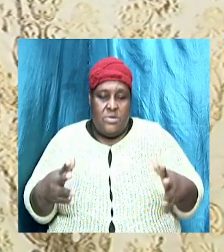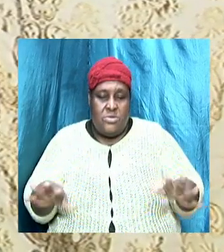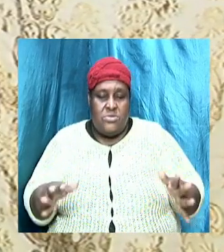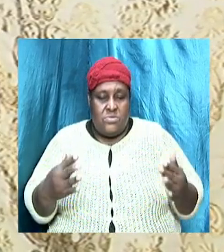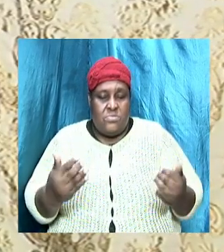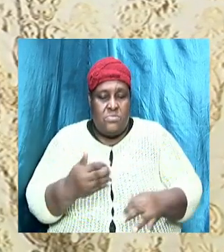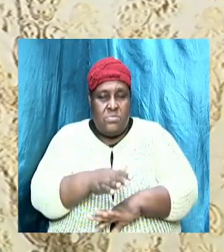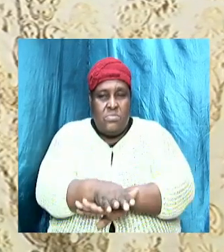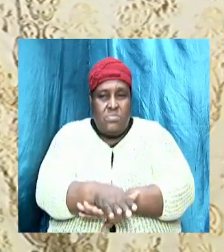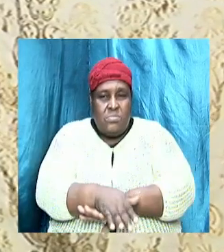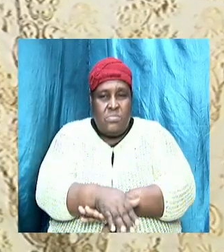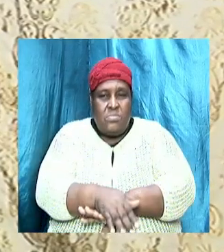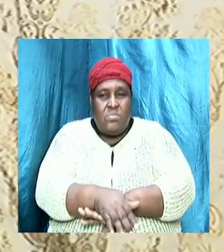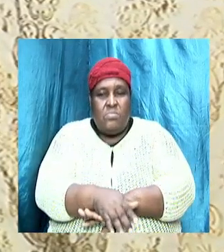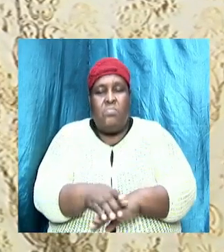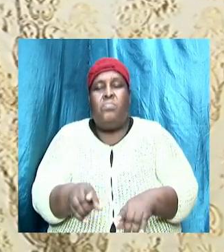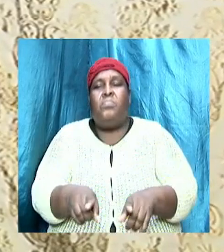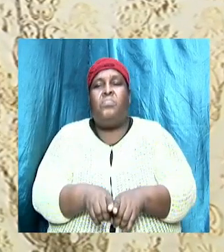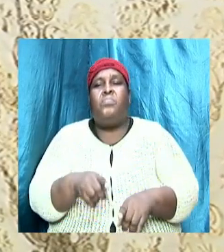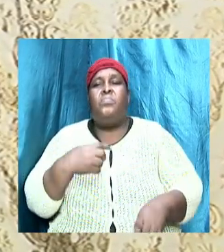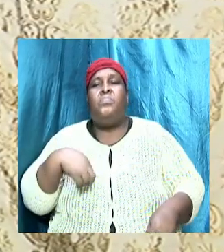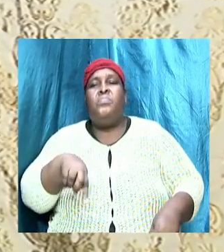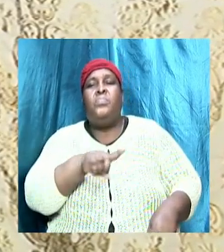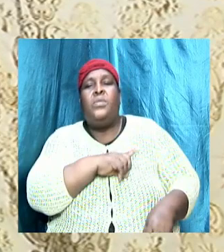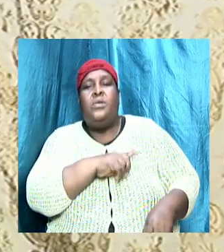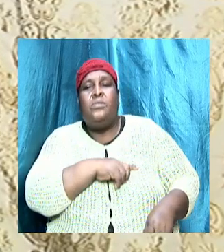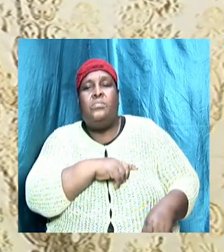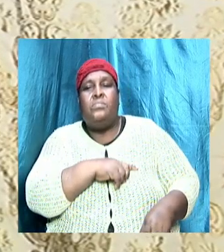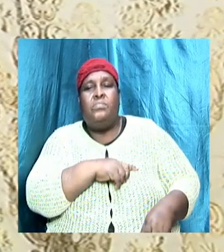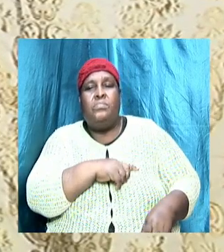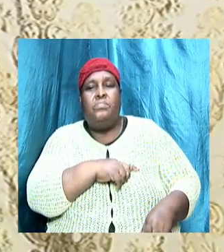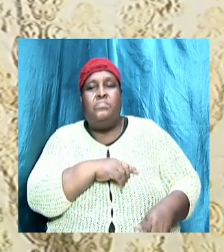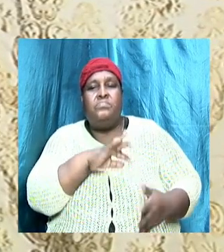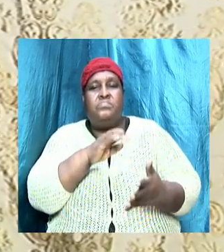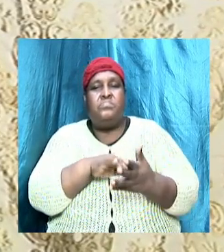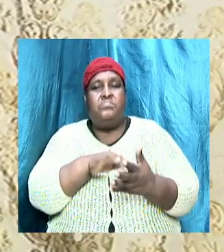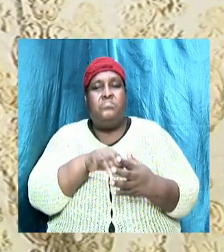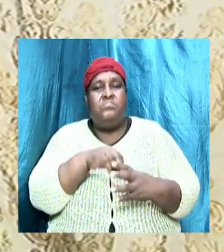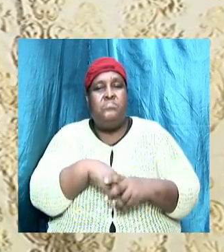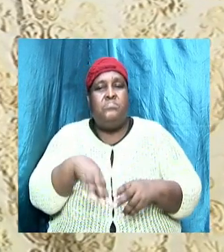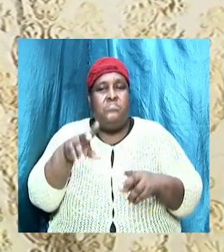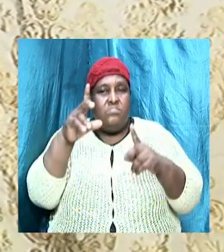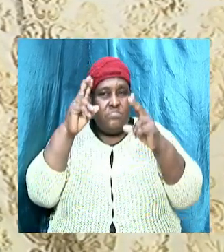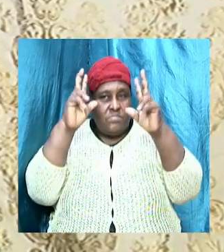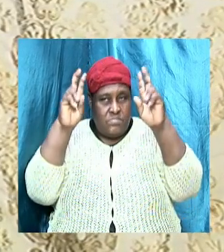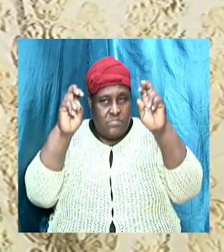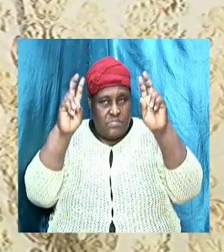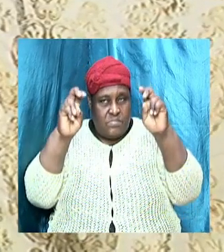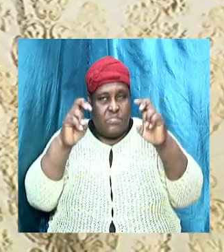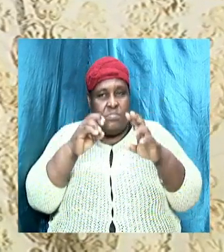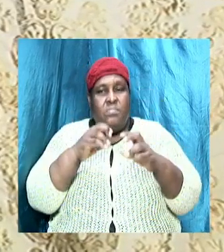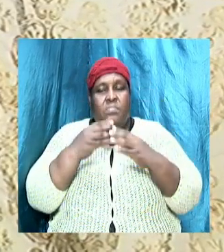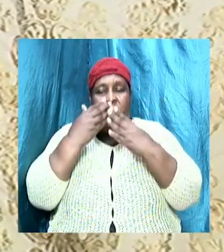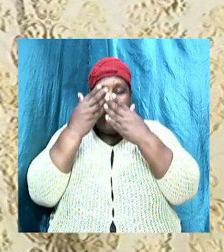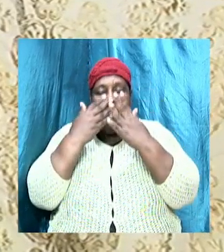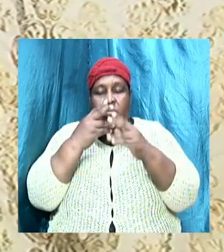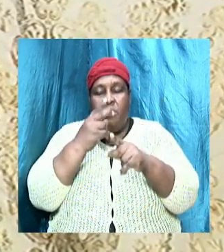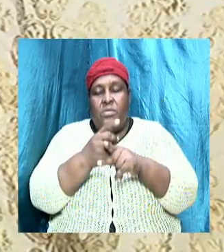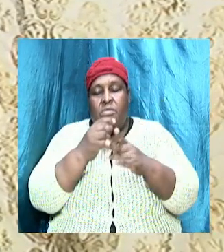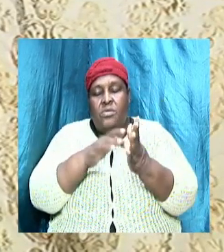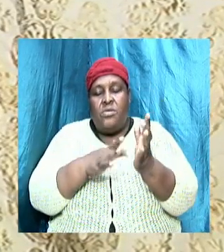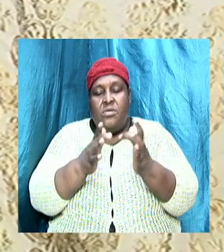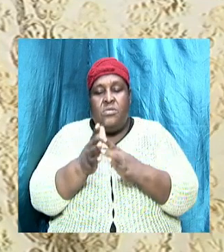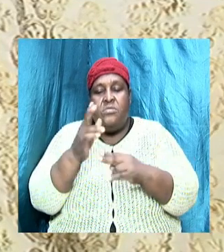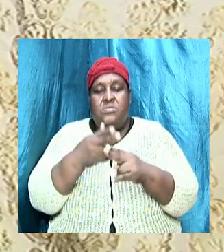indulge in this topic. And we give you thanks right now, in Jesus' name. Amen. Amen.